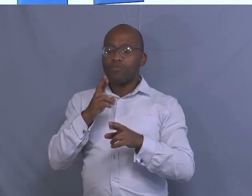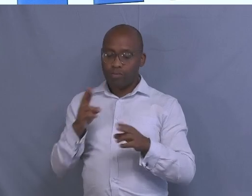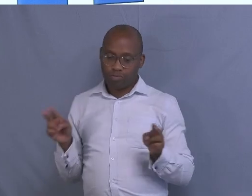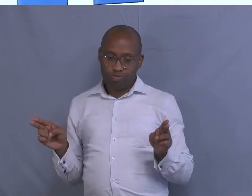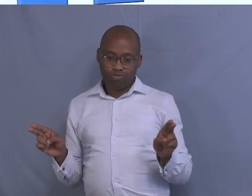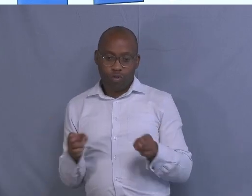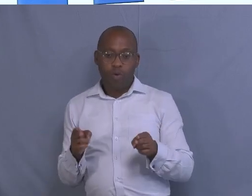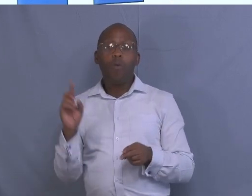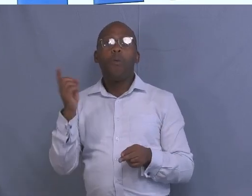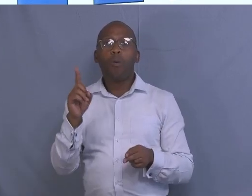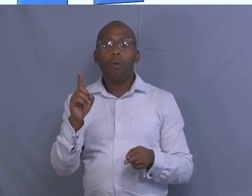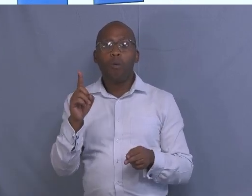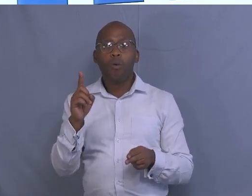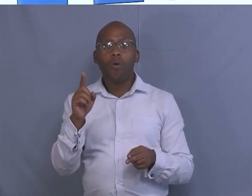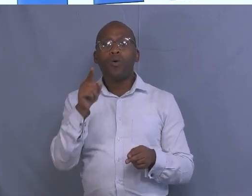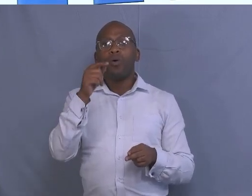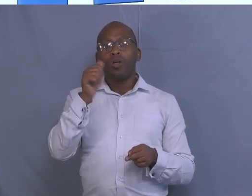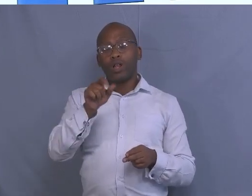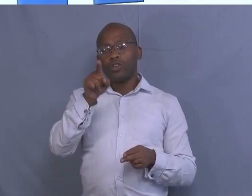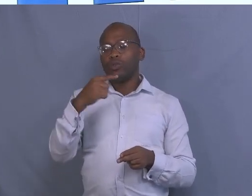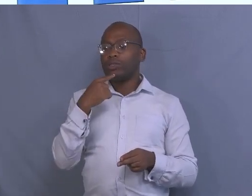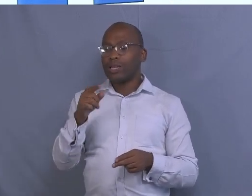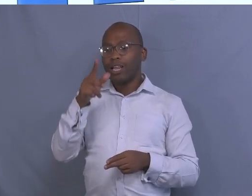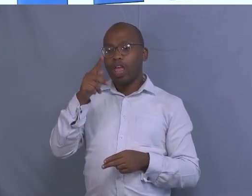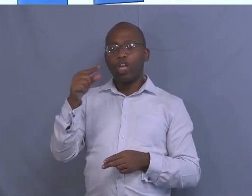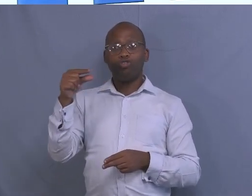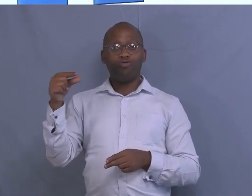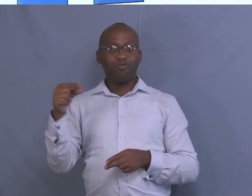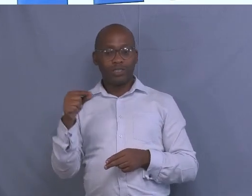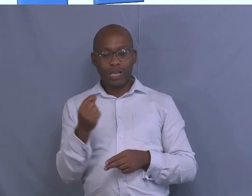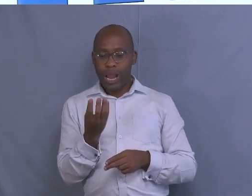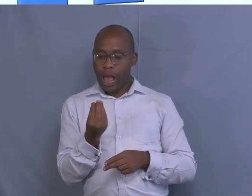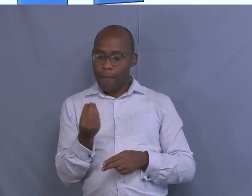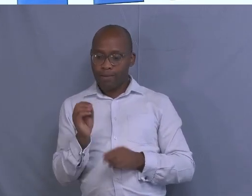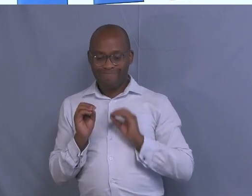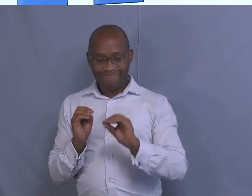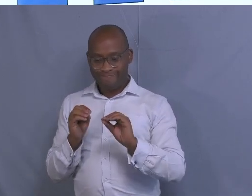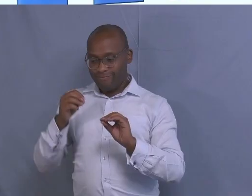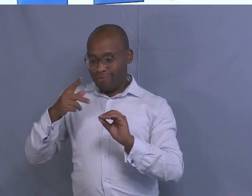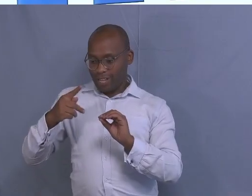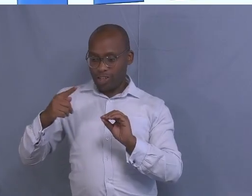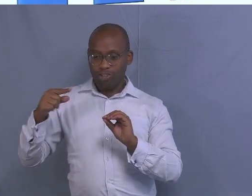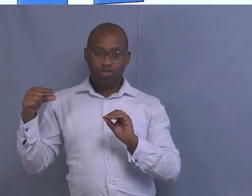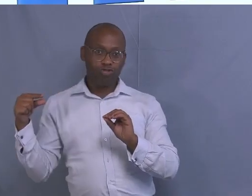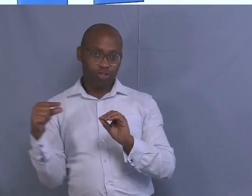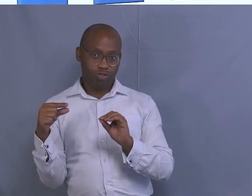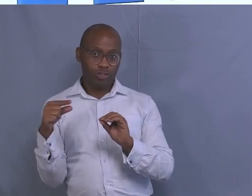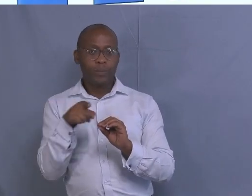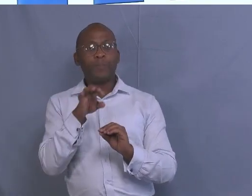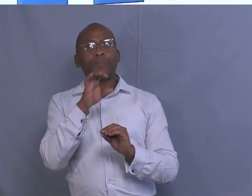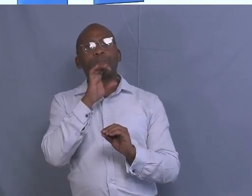final answer is in kg. Simply means after the coma, there should be no remainder